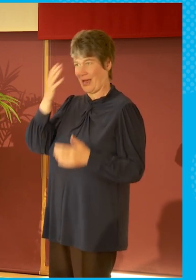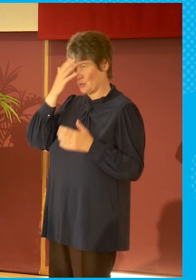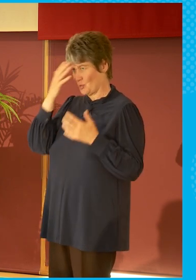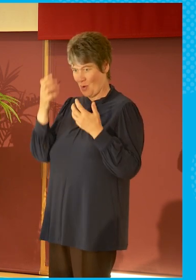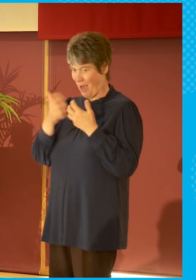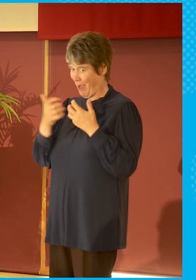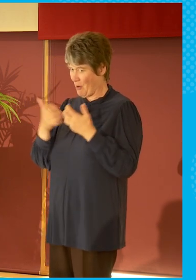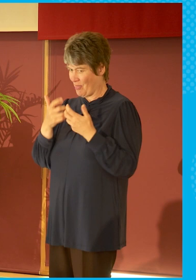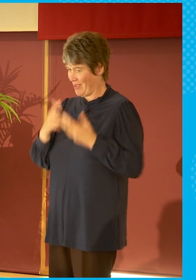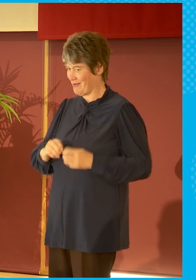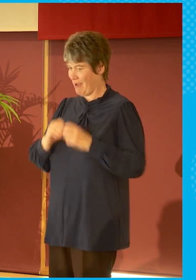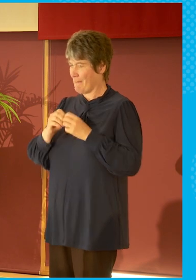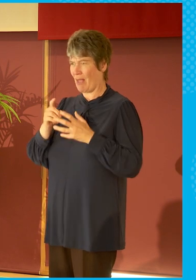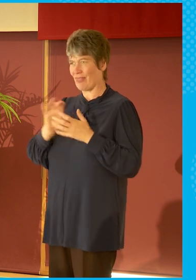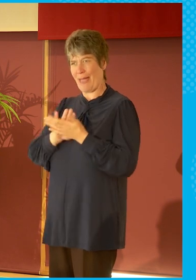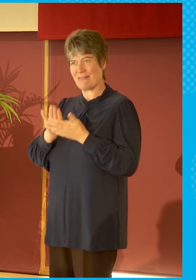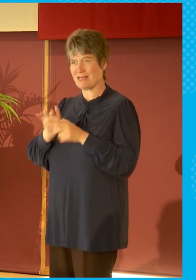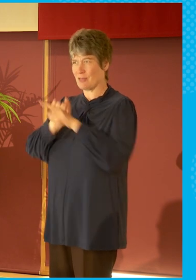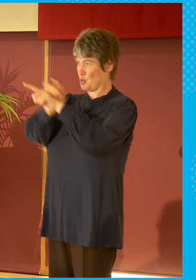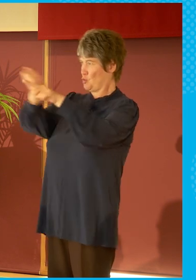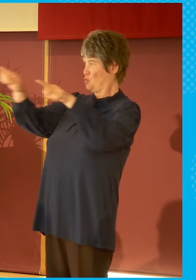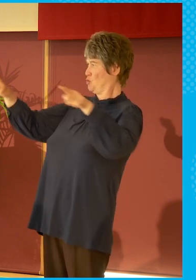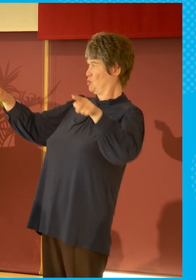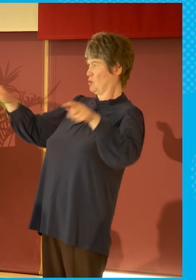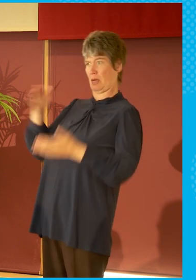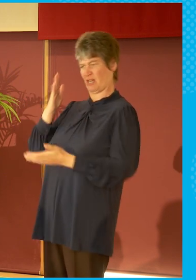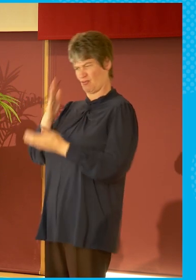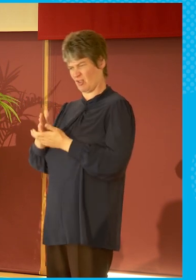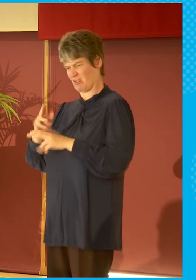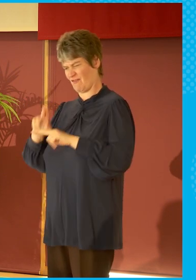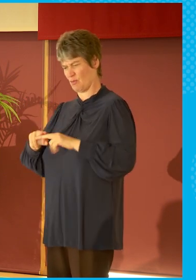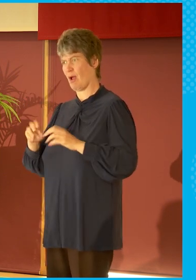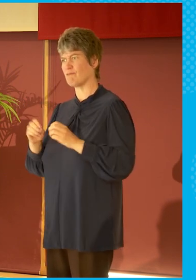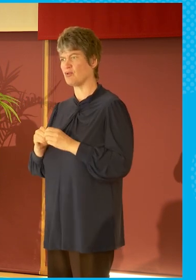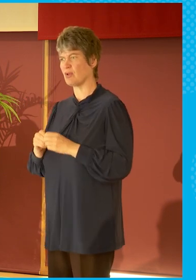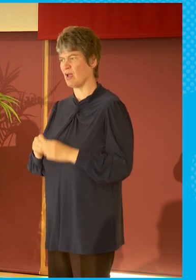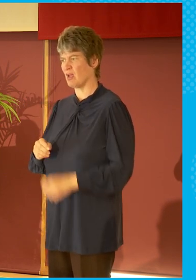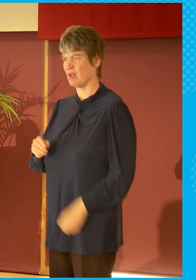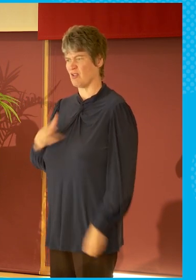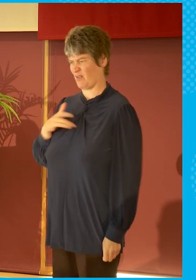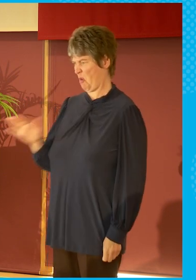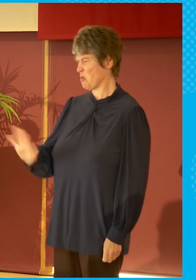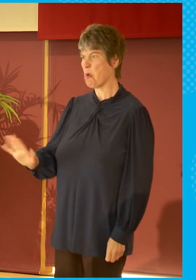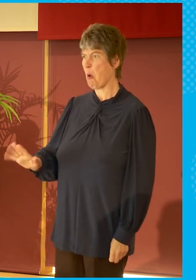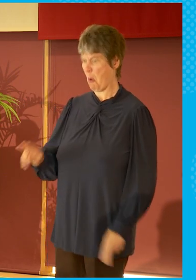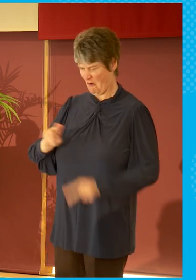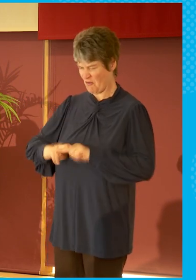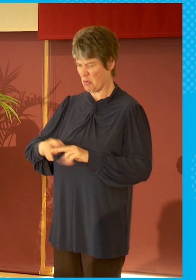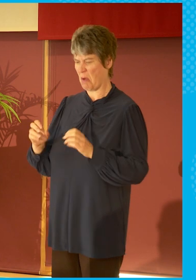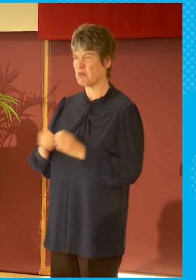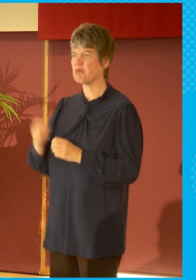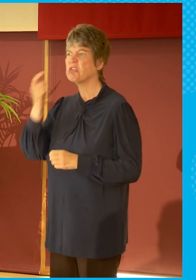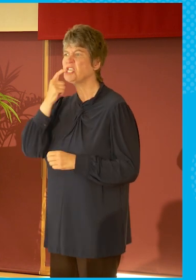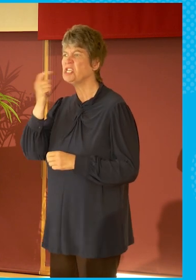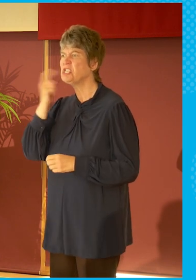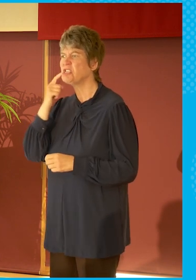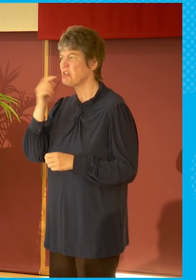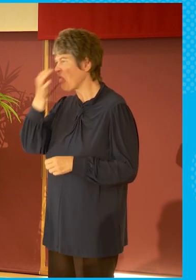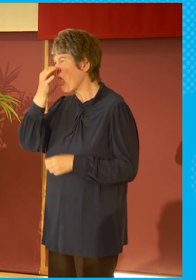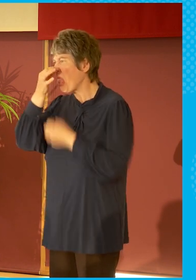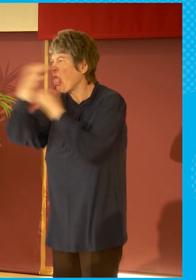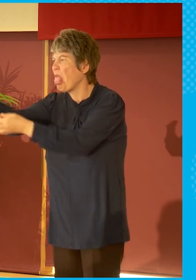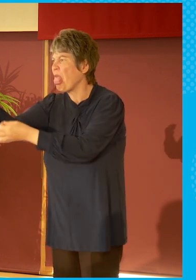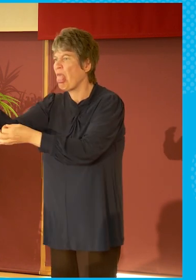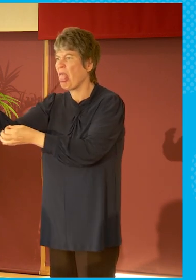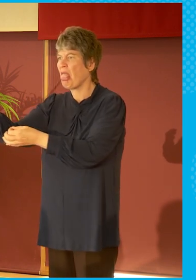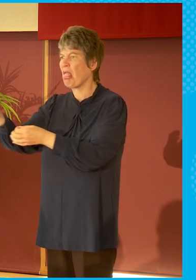It undermines your trust in her if you think, oh, Fiona Bruce has been bought by an AI company. So there are lots of threats to the traditional media